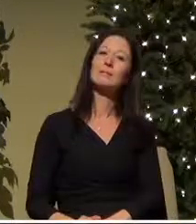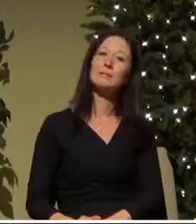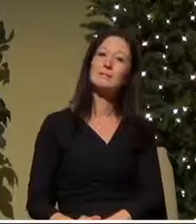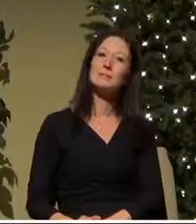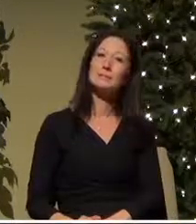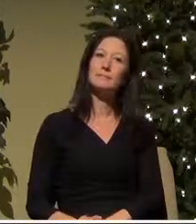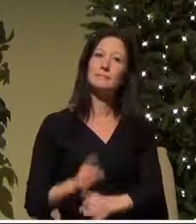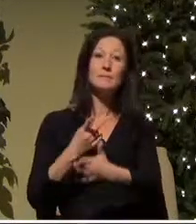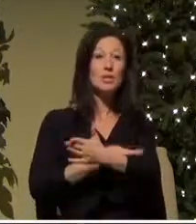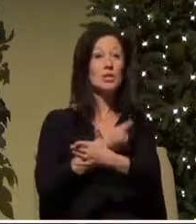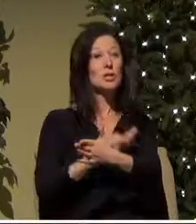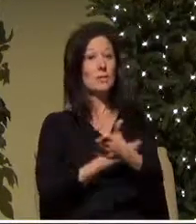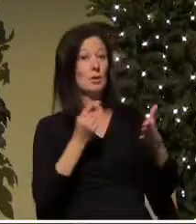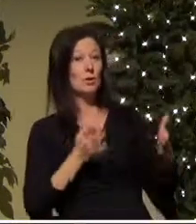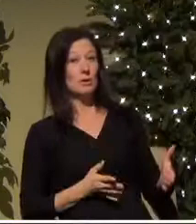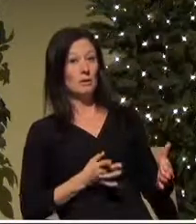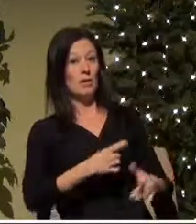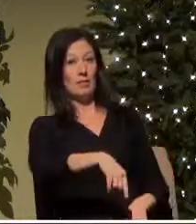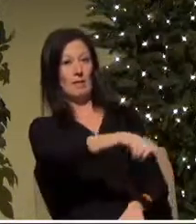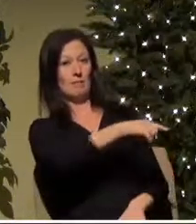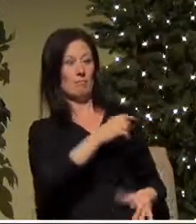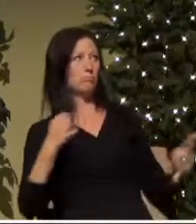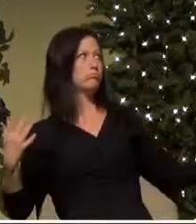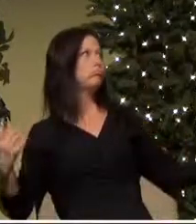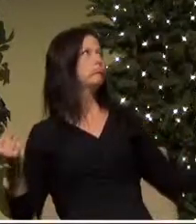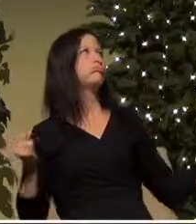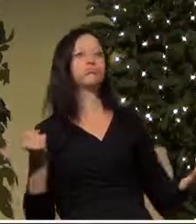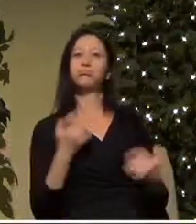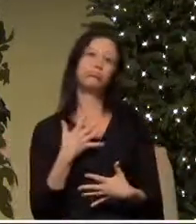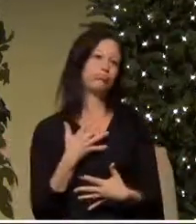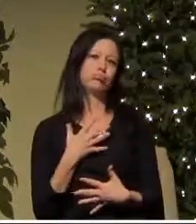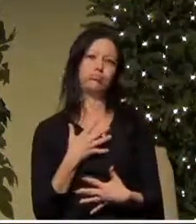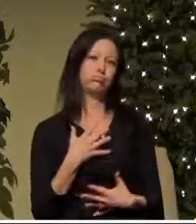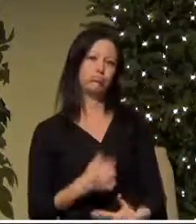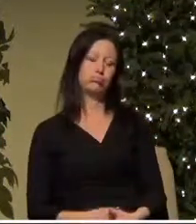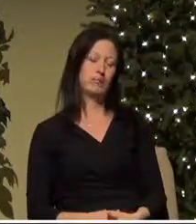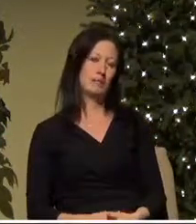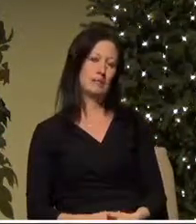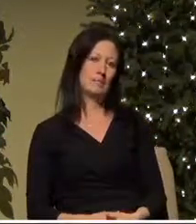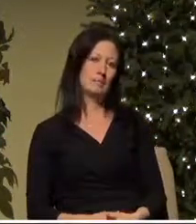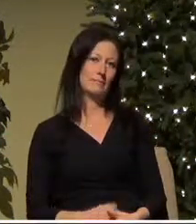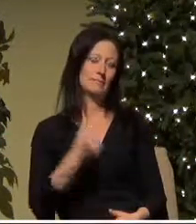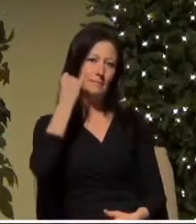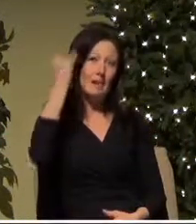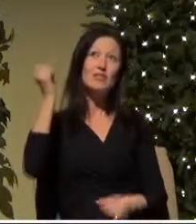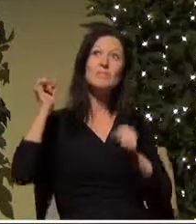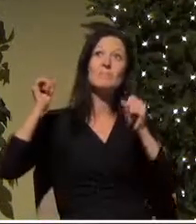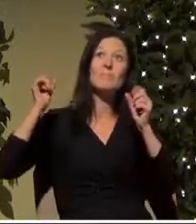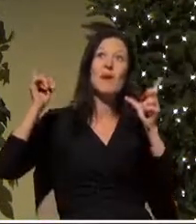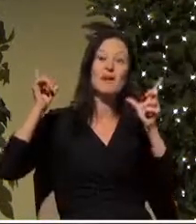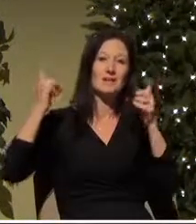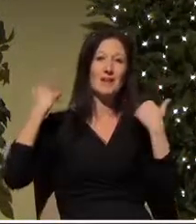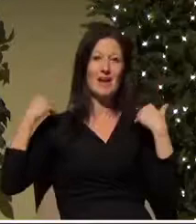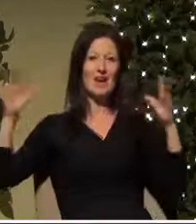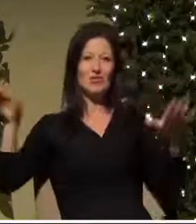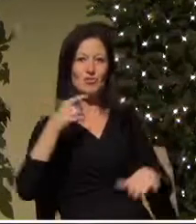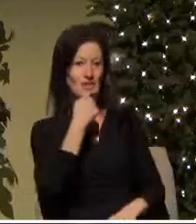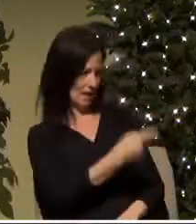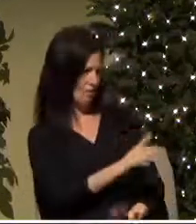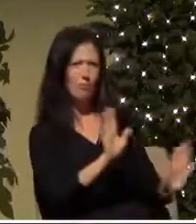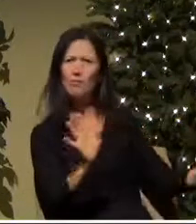the shepherds the outcasts are terrified so imagine their surprise when the angel said this